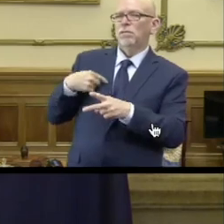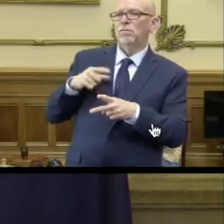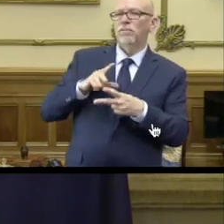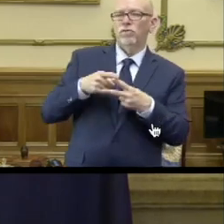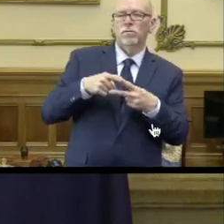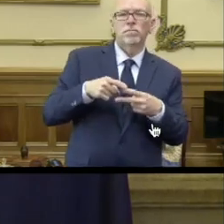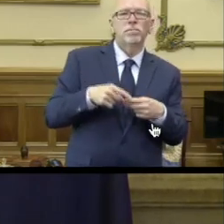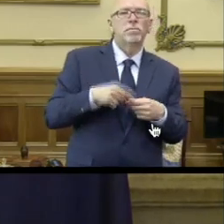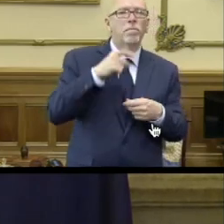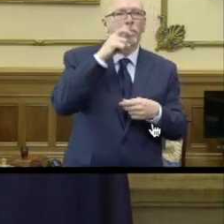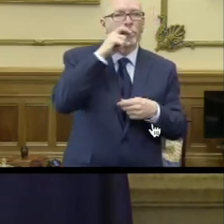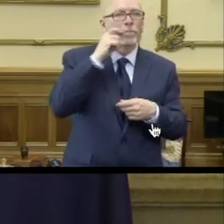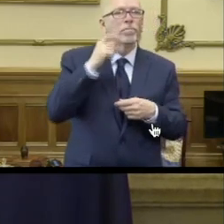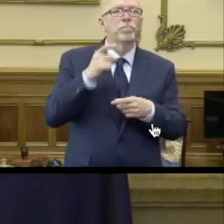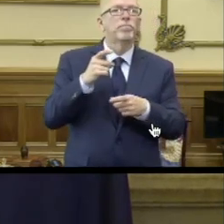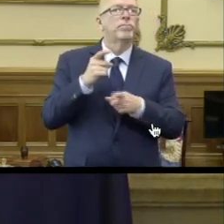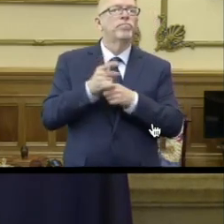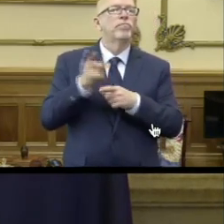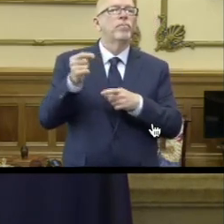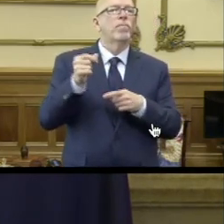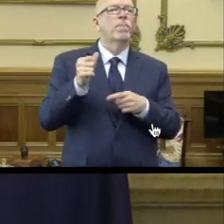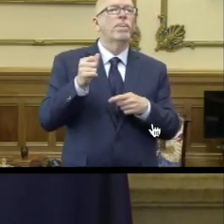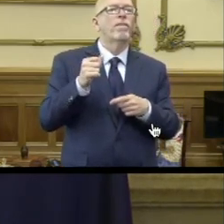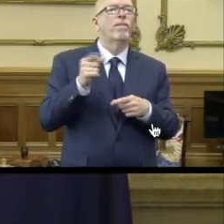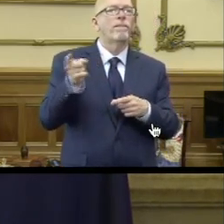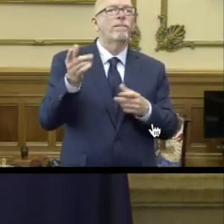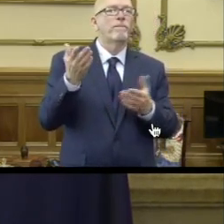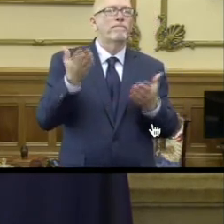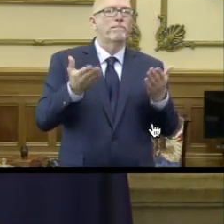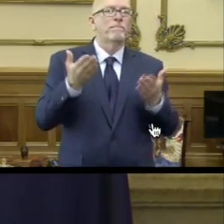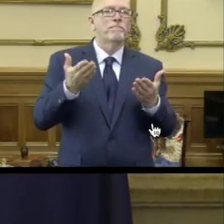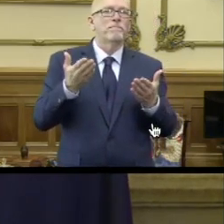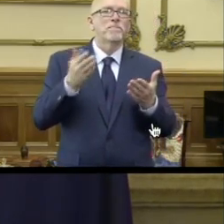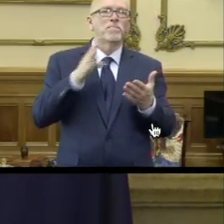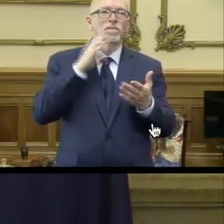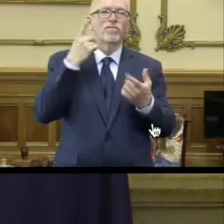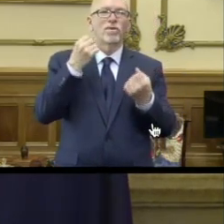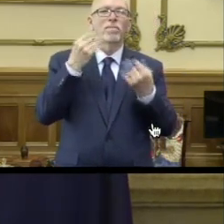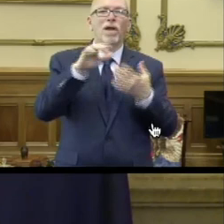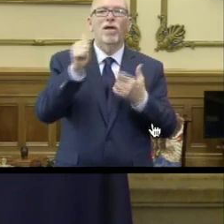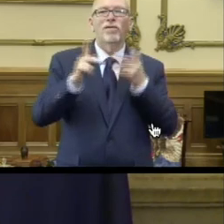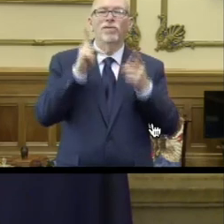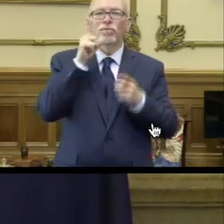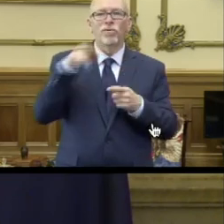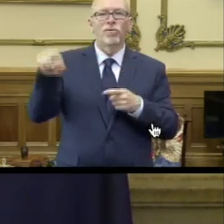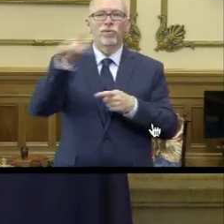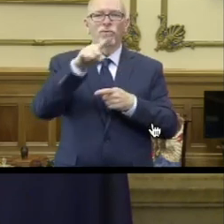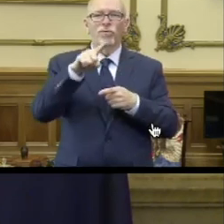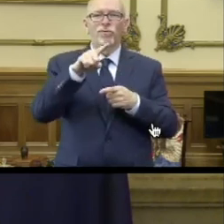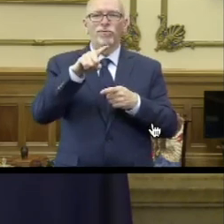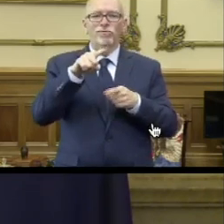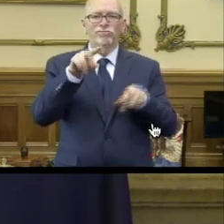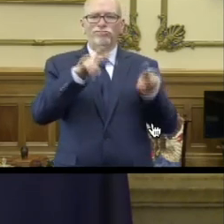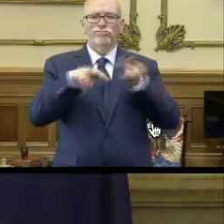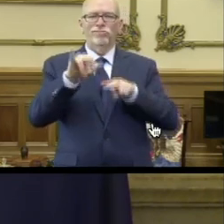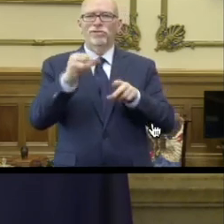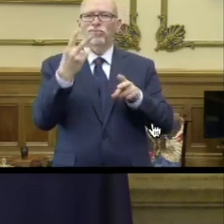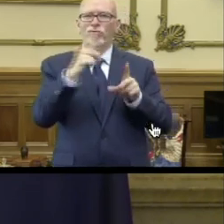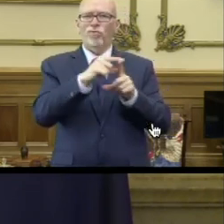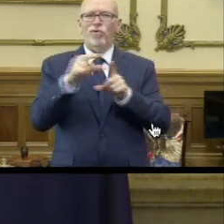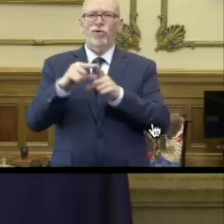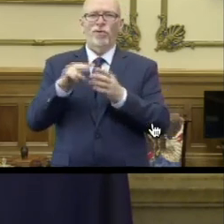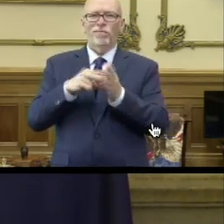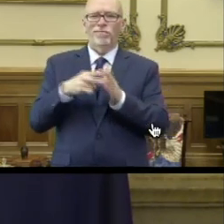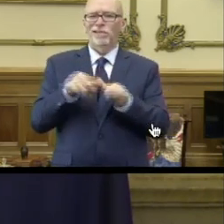I stand corrected, Nikki. You're probably speaking for a lot of other folks who would interpret those two words to